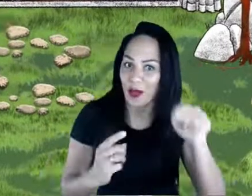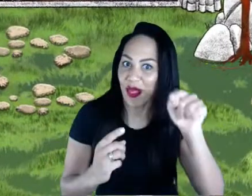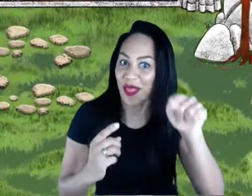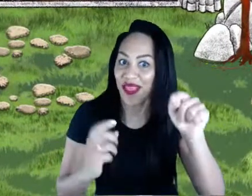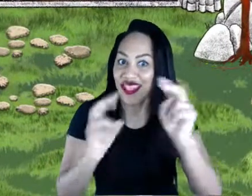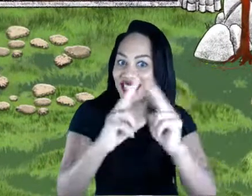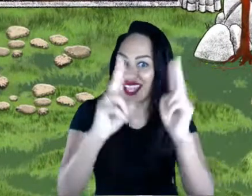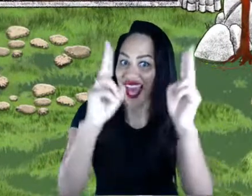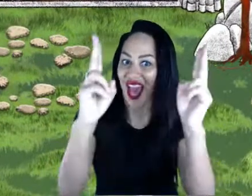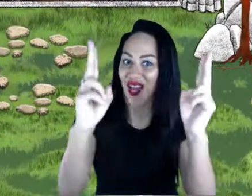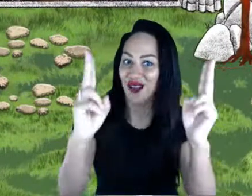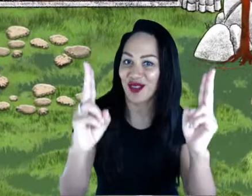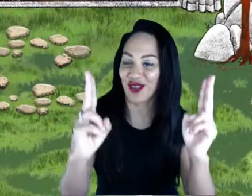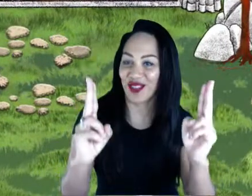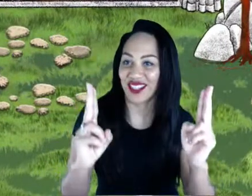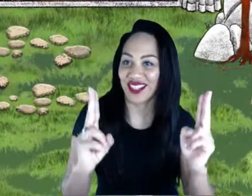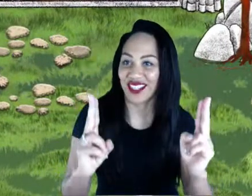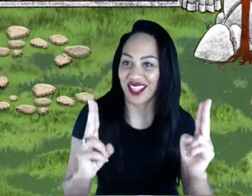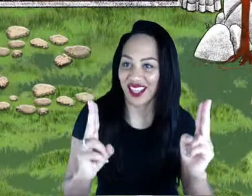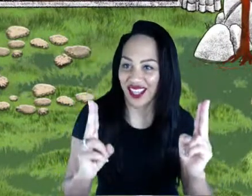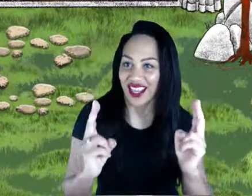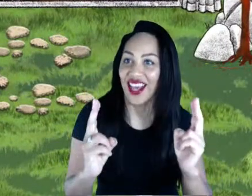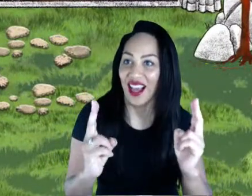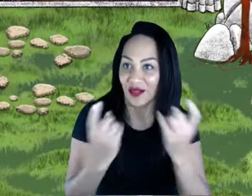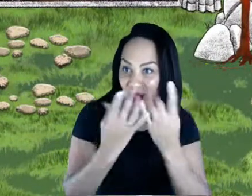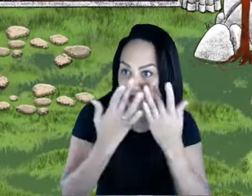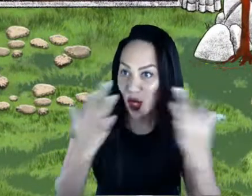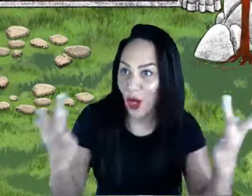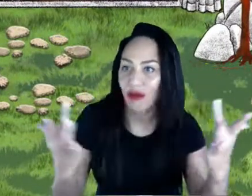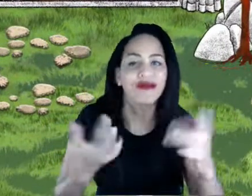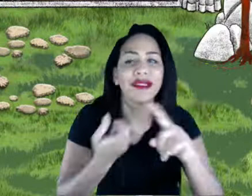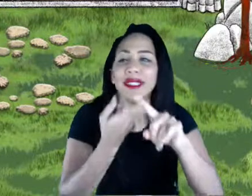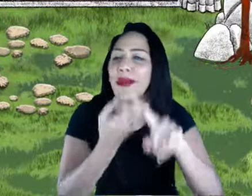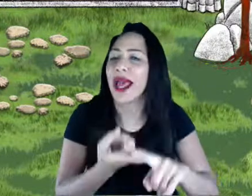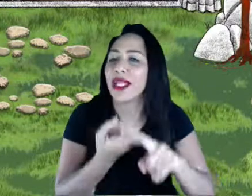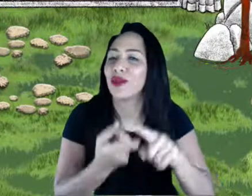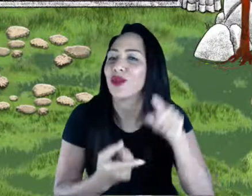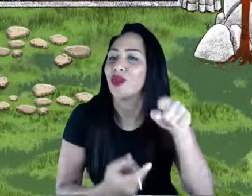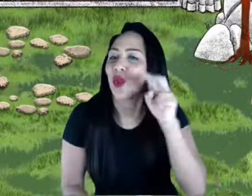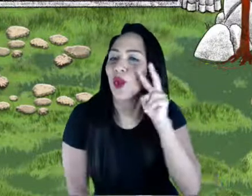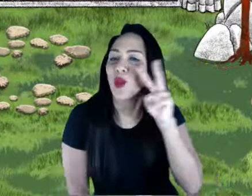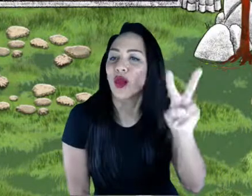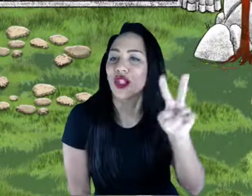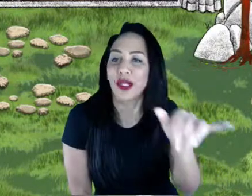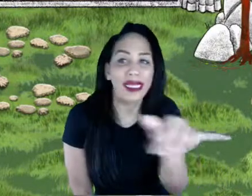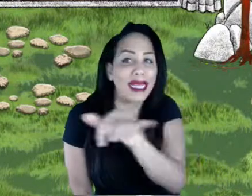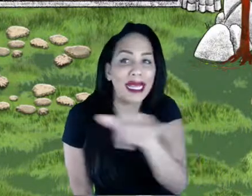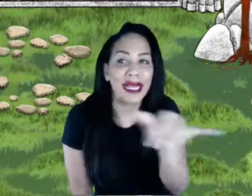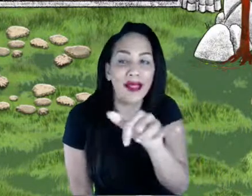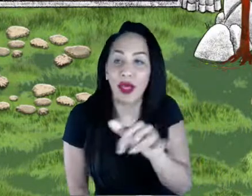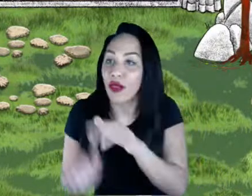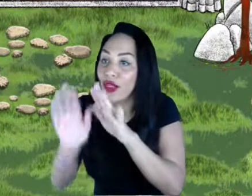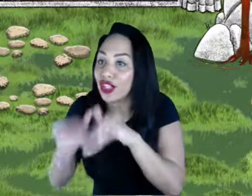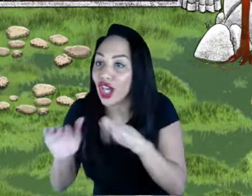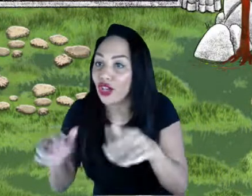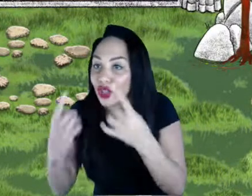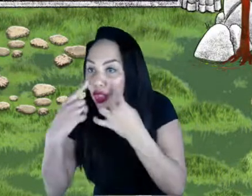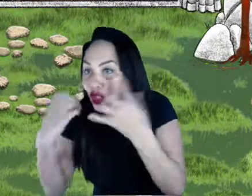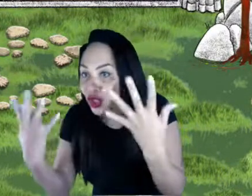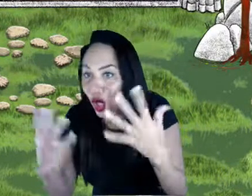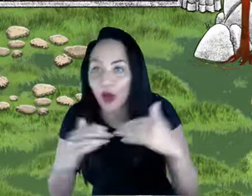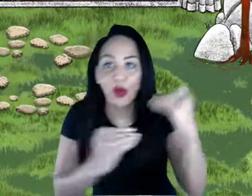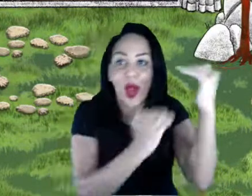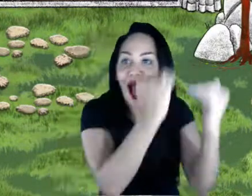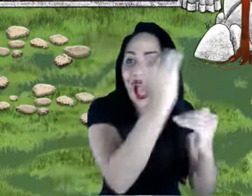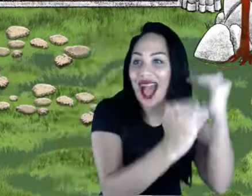depending on what show you are watching, you will have either the children's show here or the adult show. this is just rehearsal